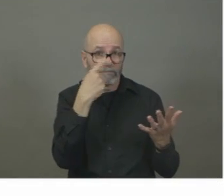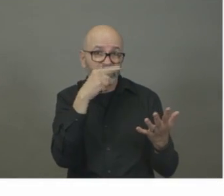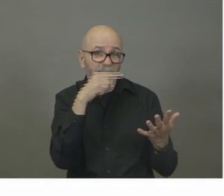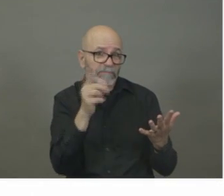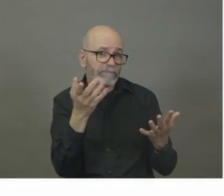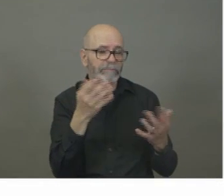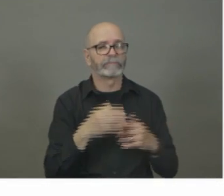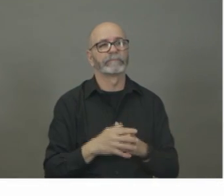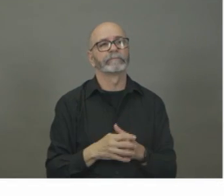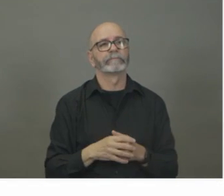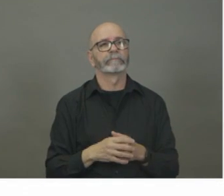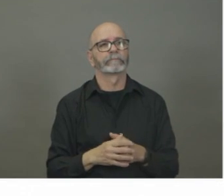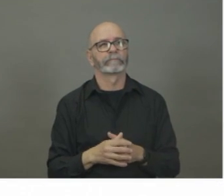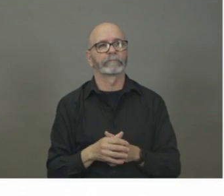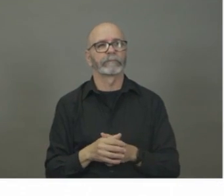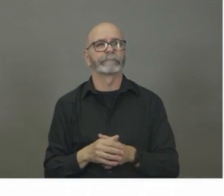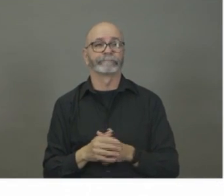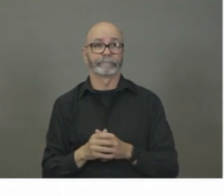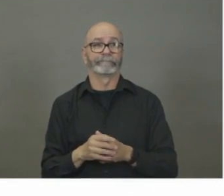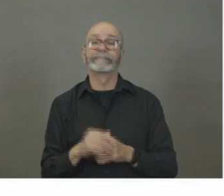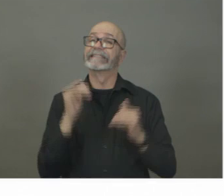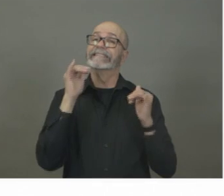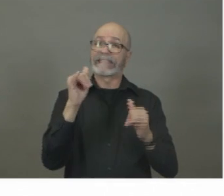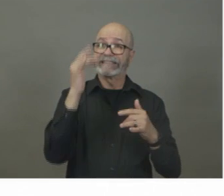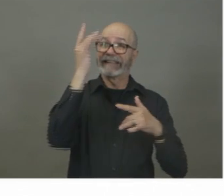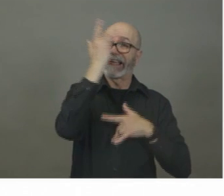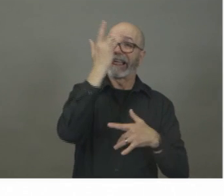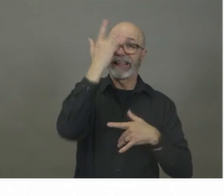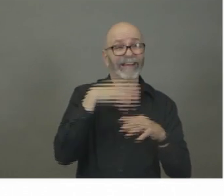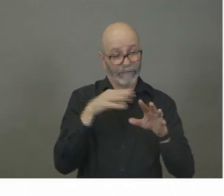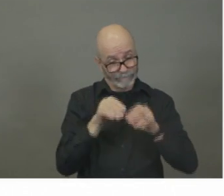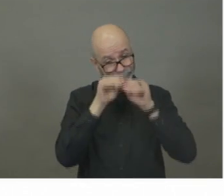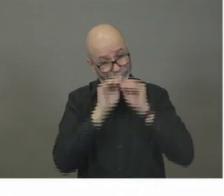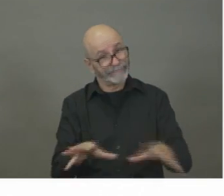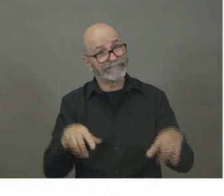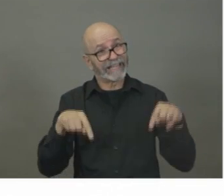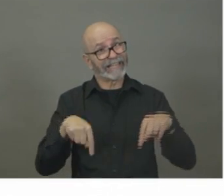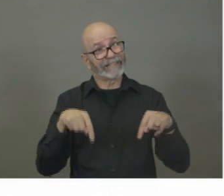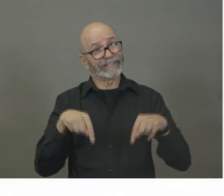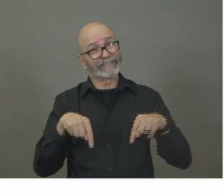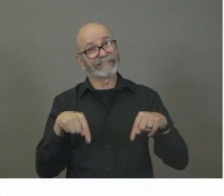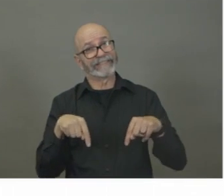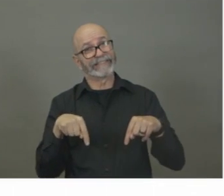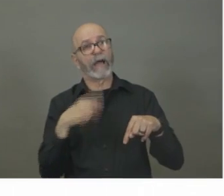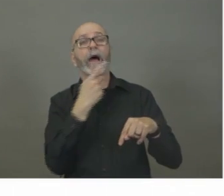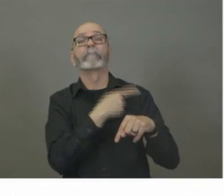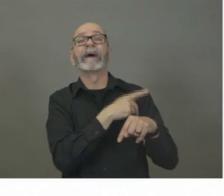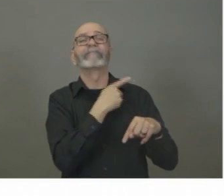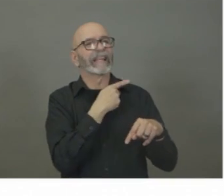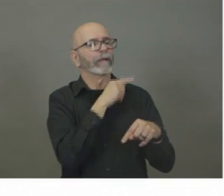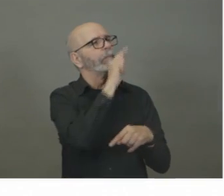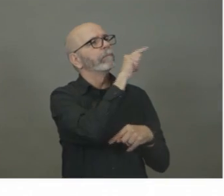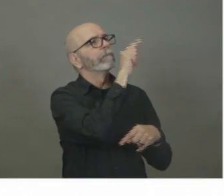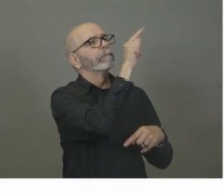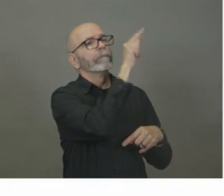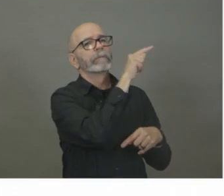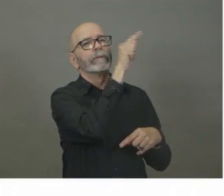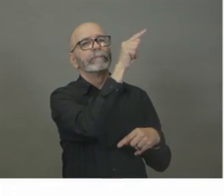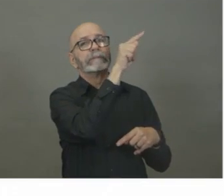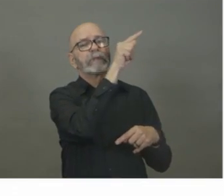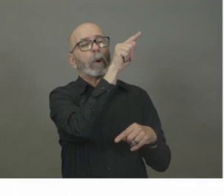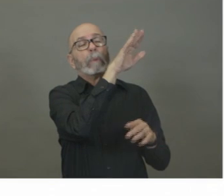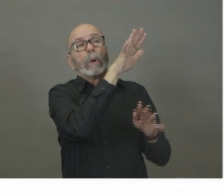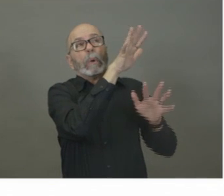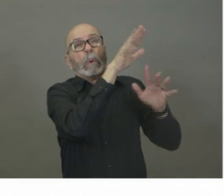the, the, the, the level of the disease is, is differs between province and province and, and the strength of, uh, of your public health measures,